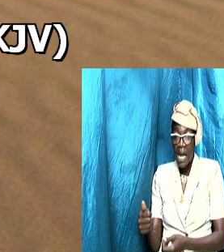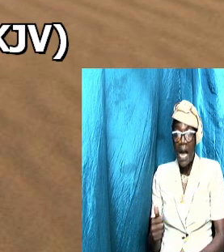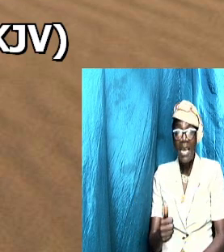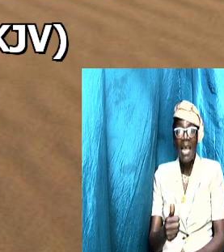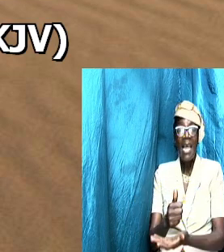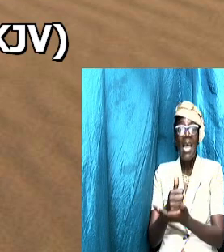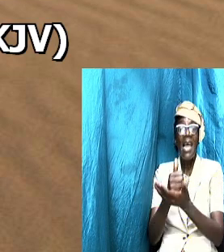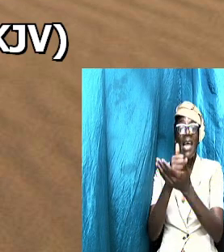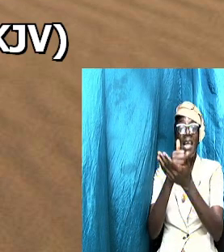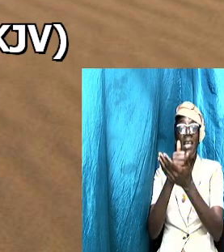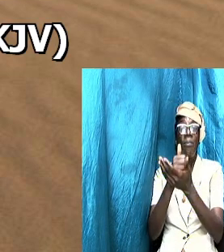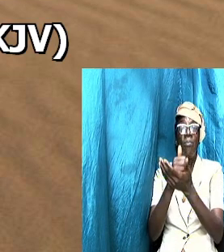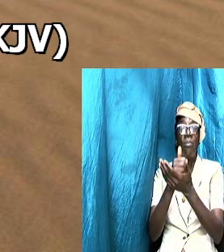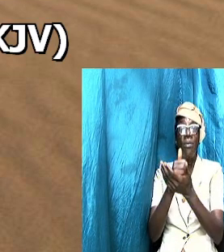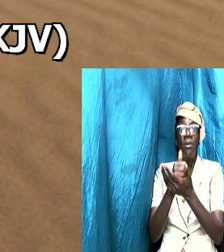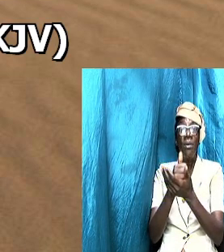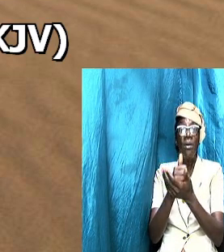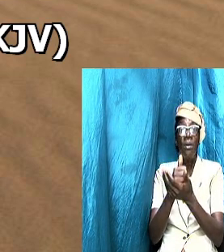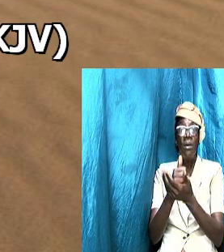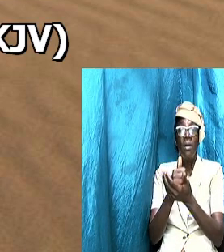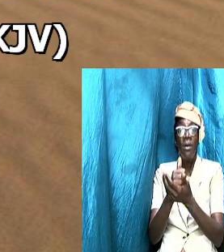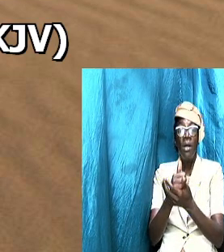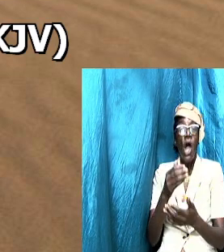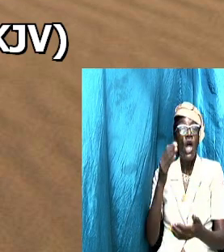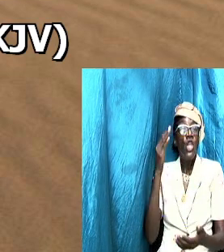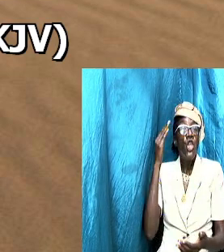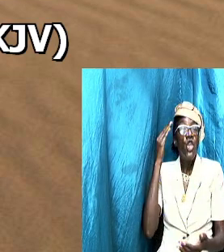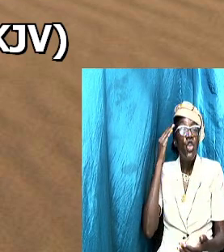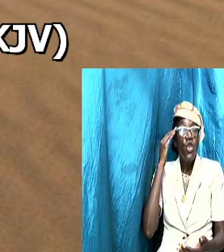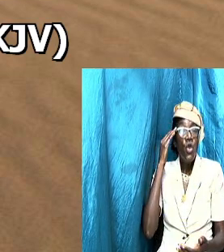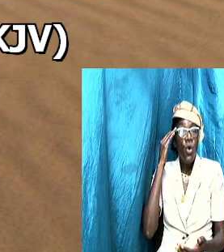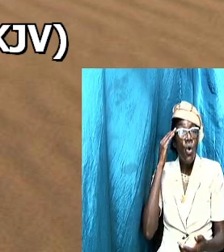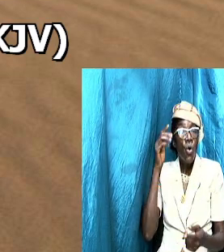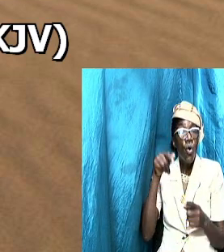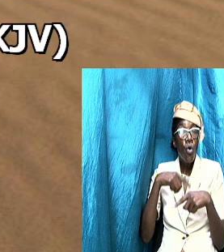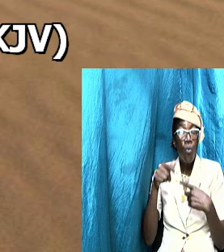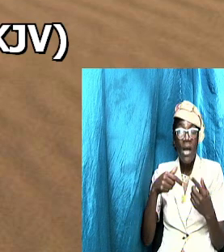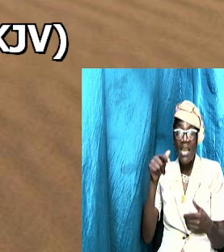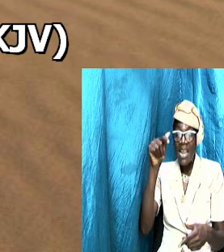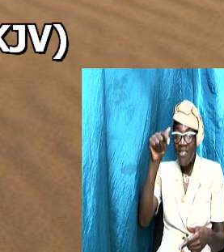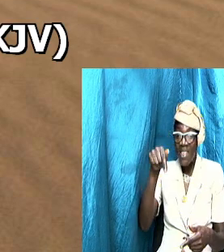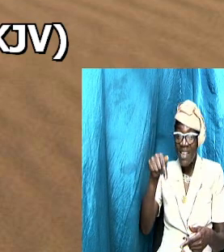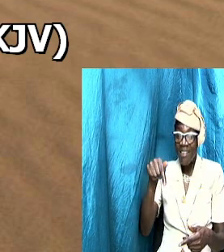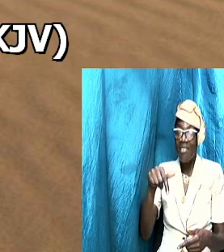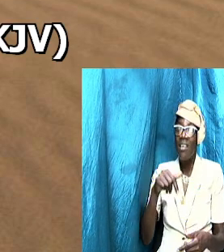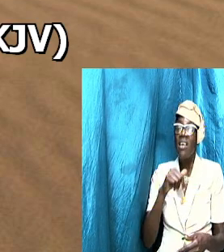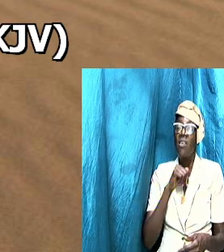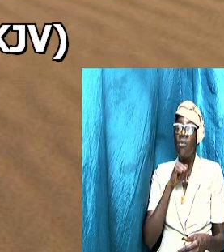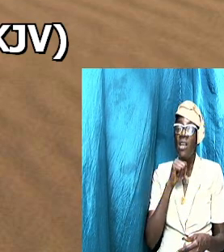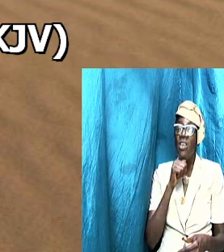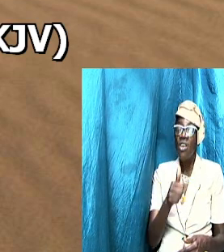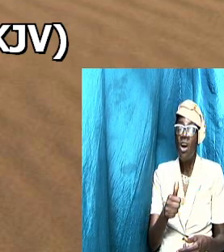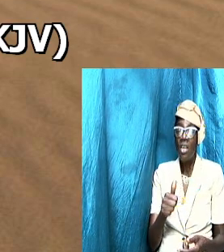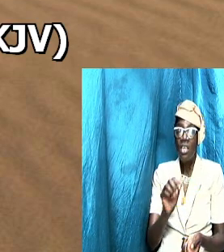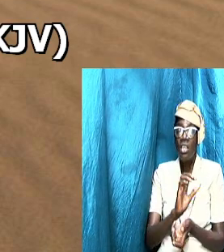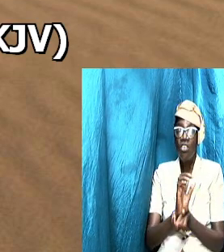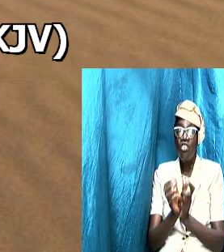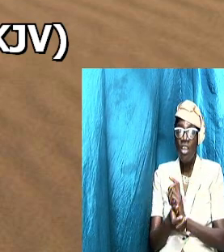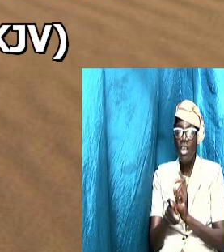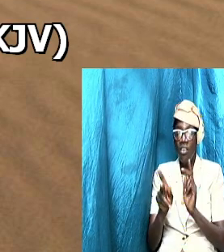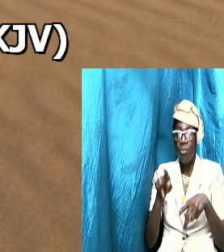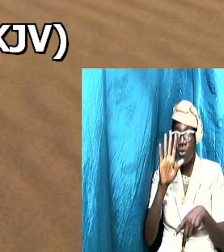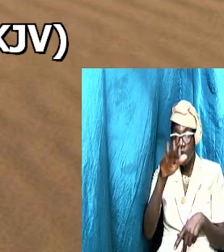as best as we can but we must know when this is something that's not going to change and put